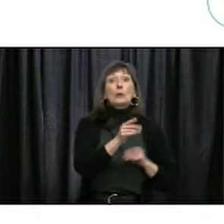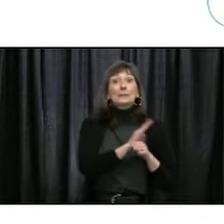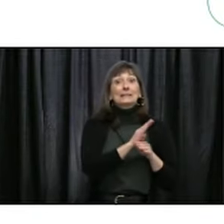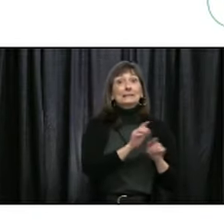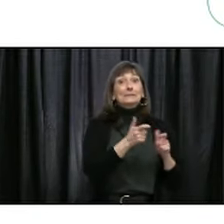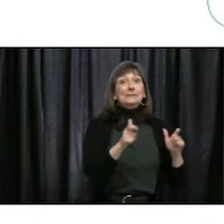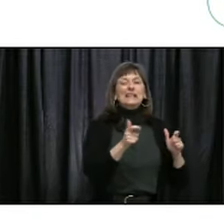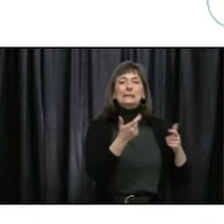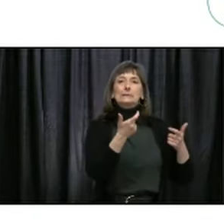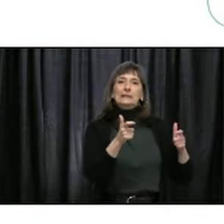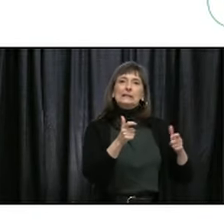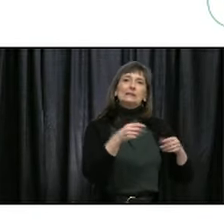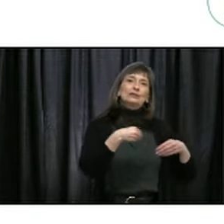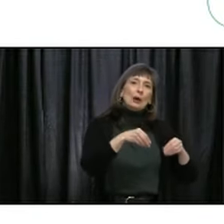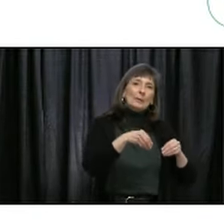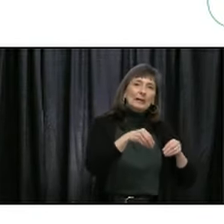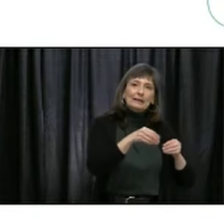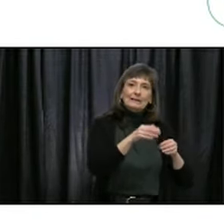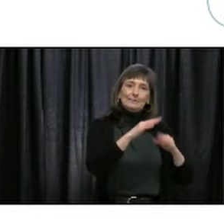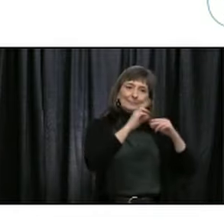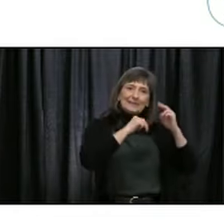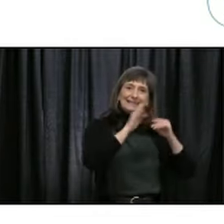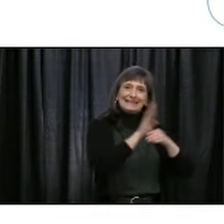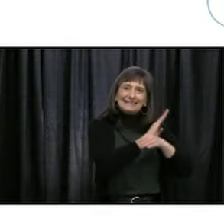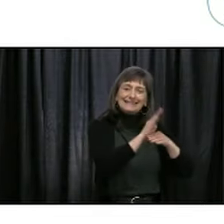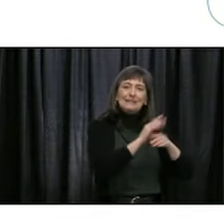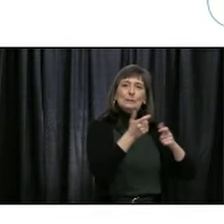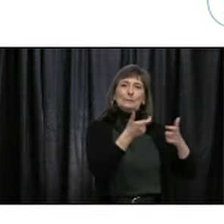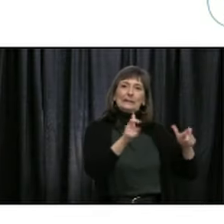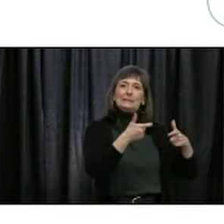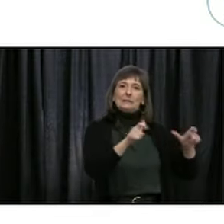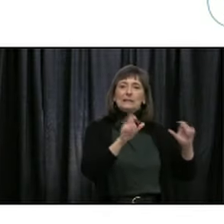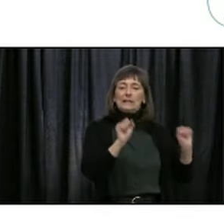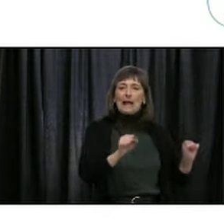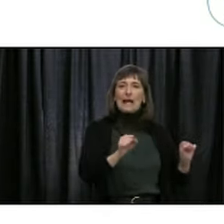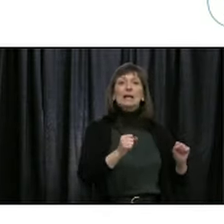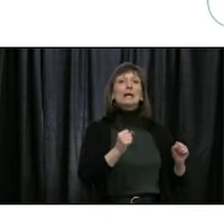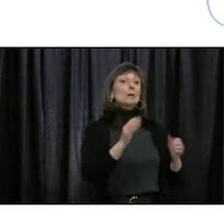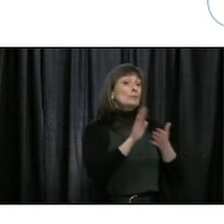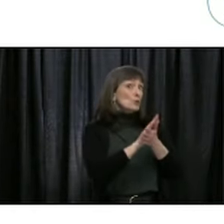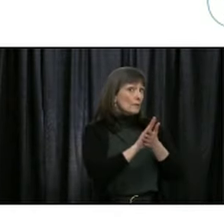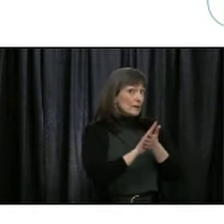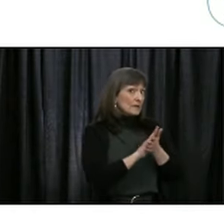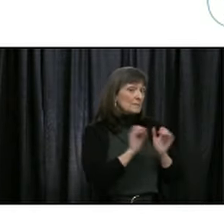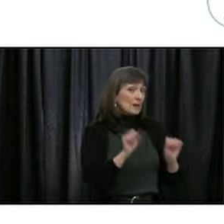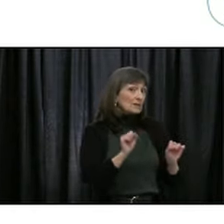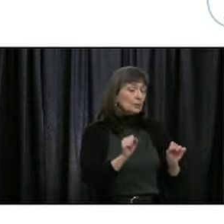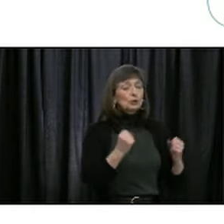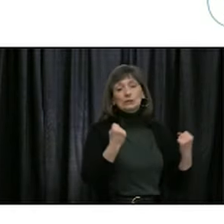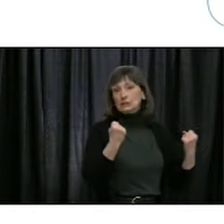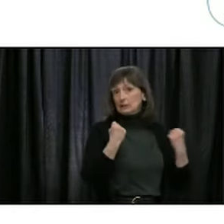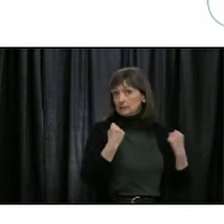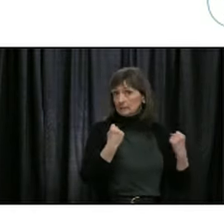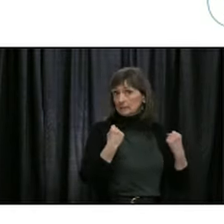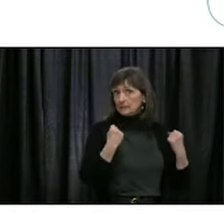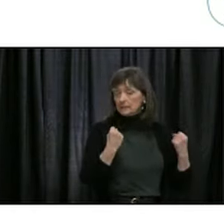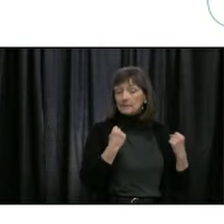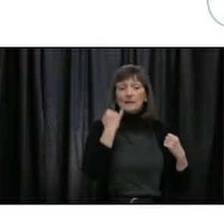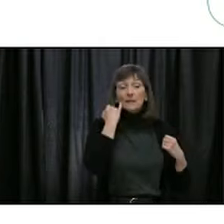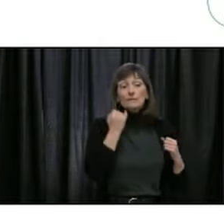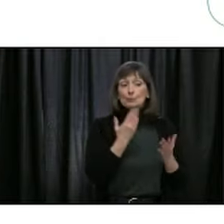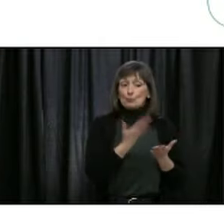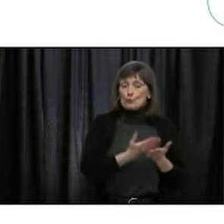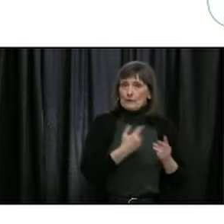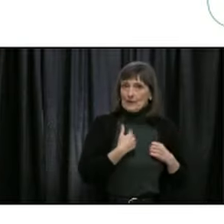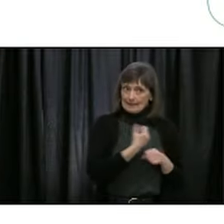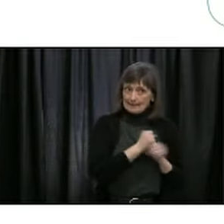larger retailers, shopping centers, performance spaces may be able to reopen, provided they will be able to do so safely